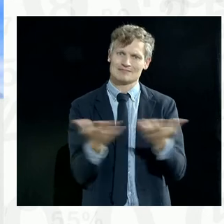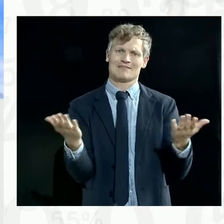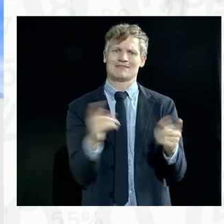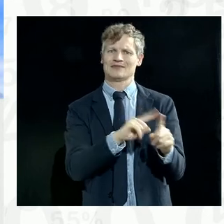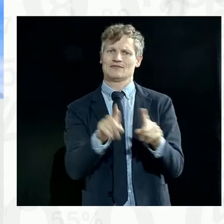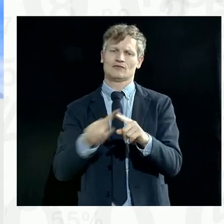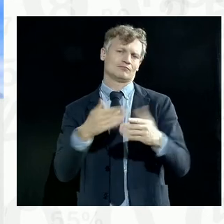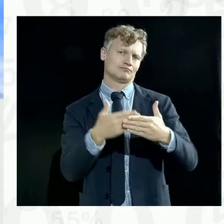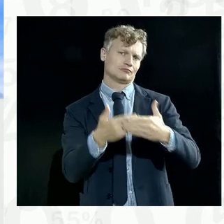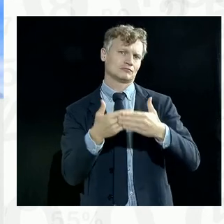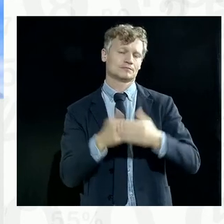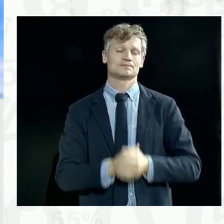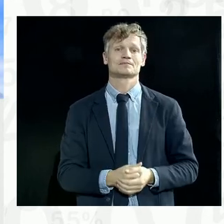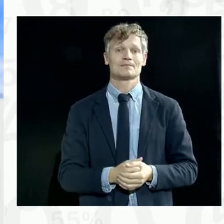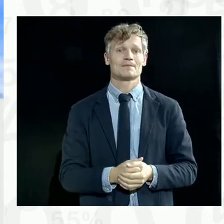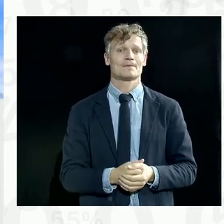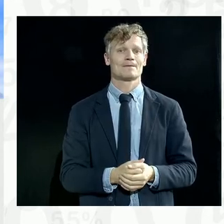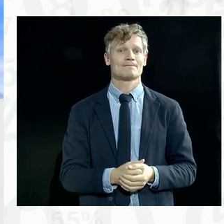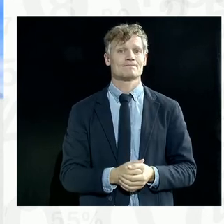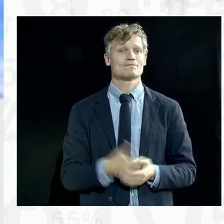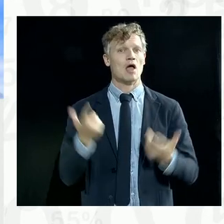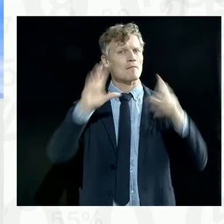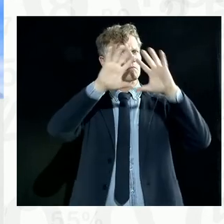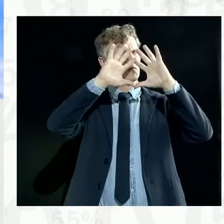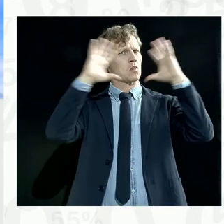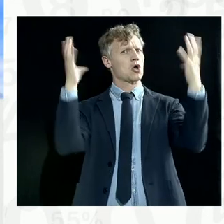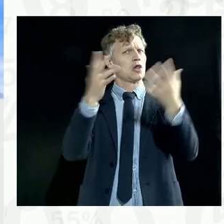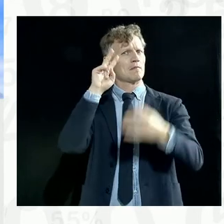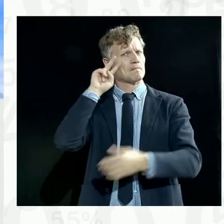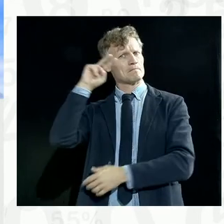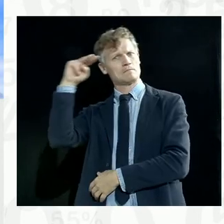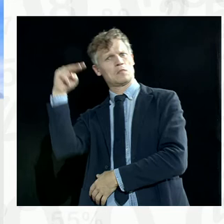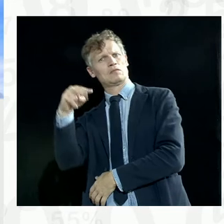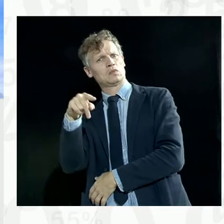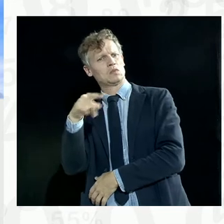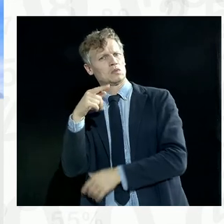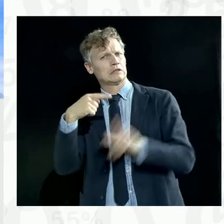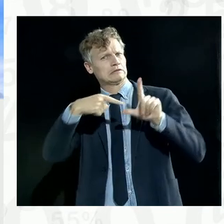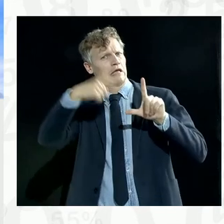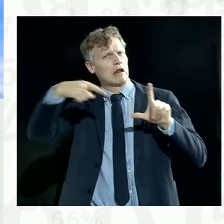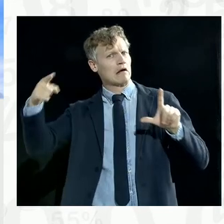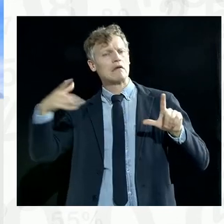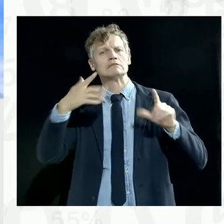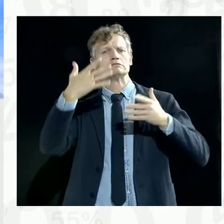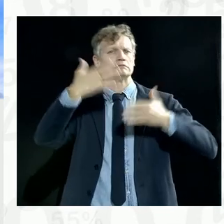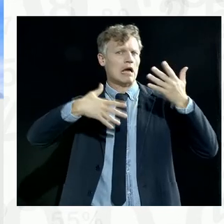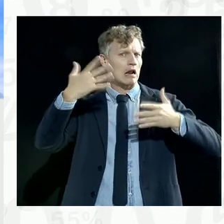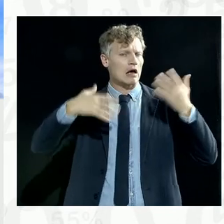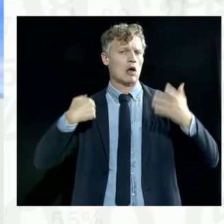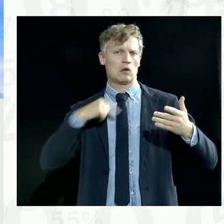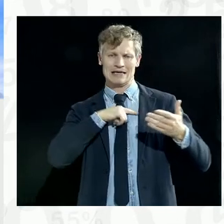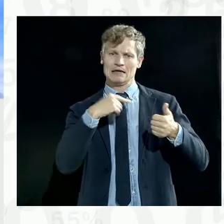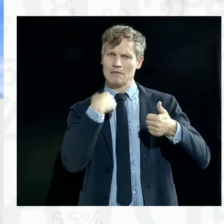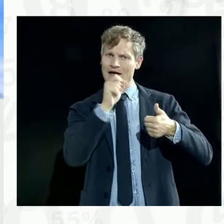on an international level, we feel data can be protected if we implement a number of statutes as provided for